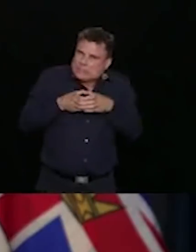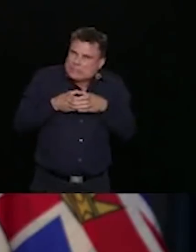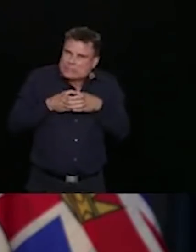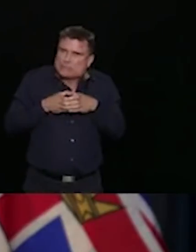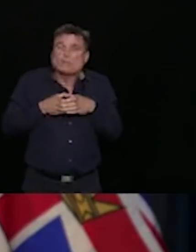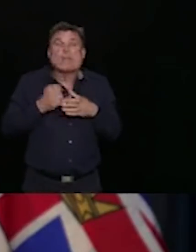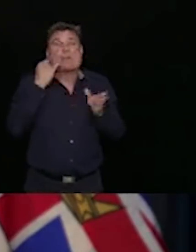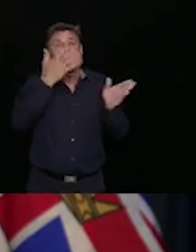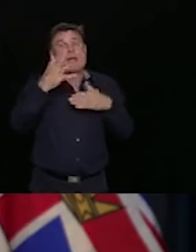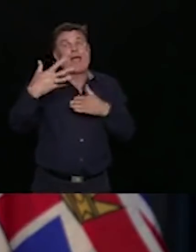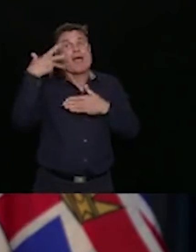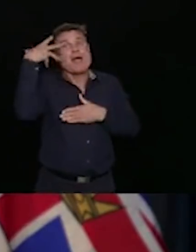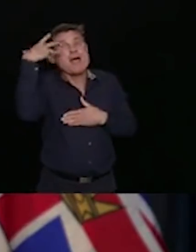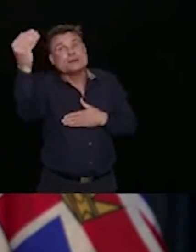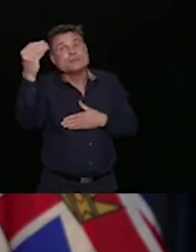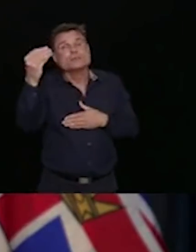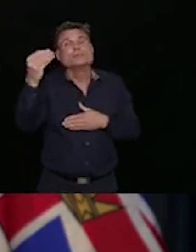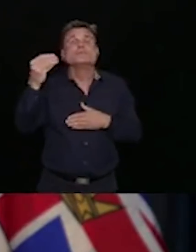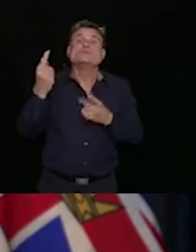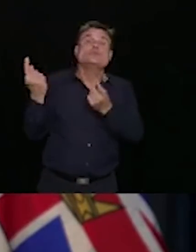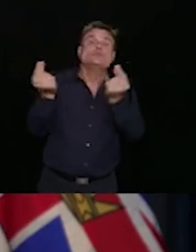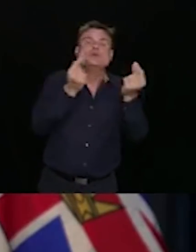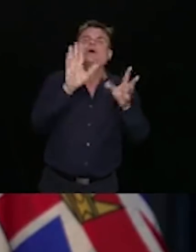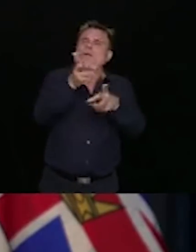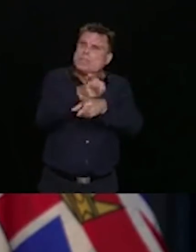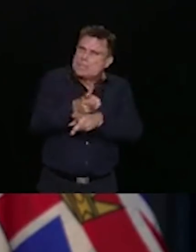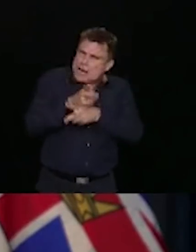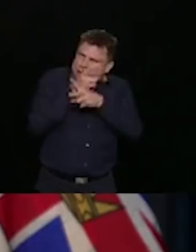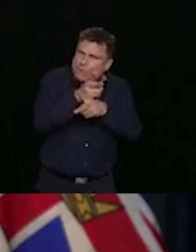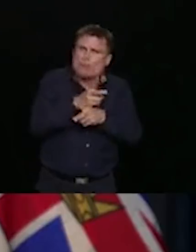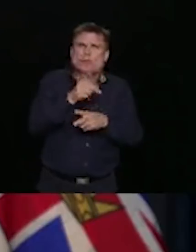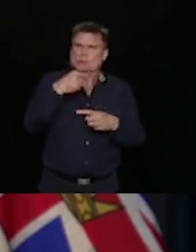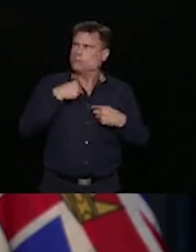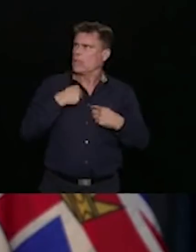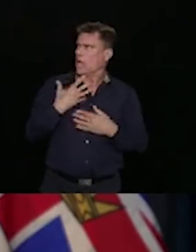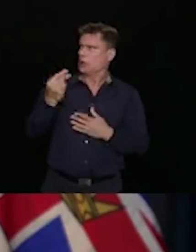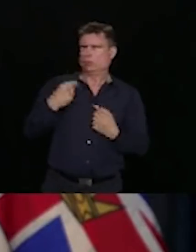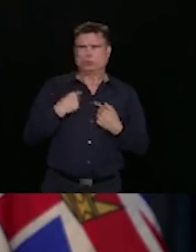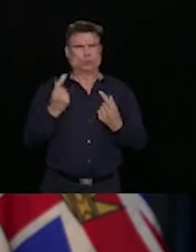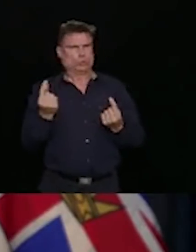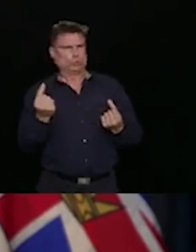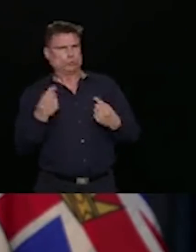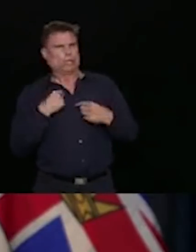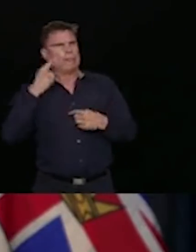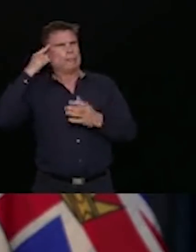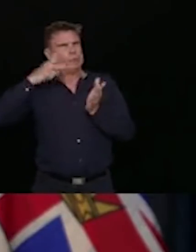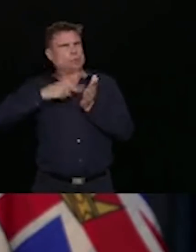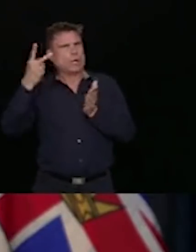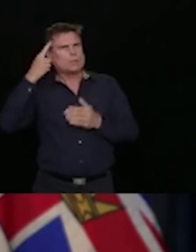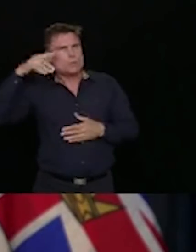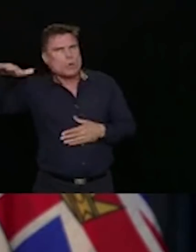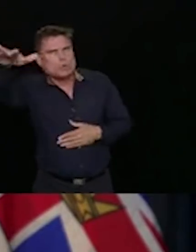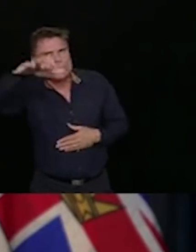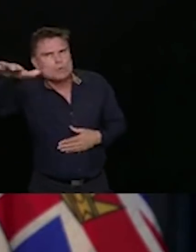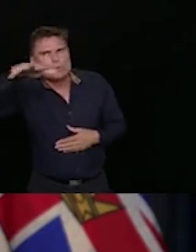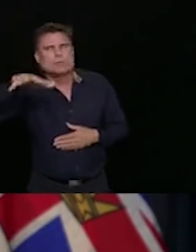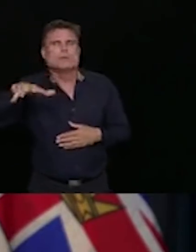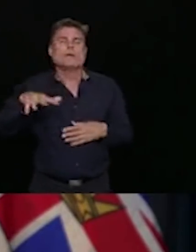people who are working in those places. In the restaurants, in the pubs that you are visiting. In the resorts where you are staying.